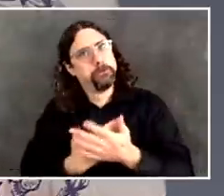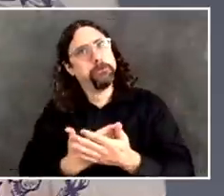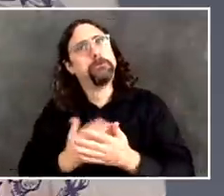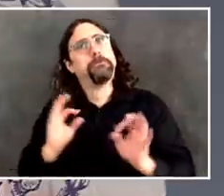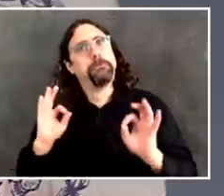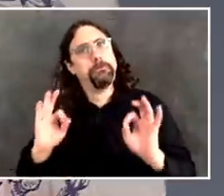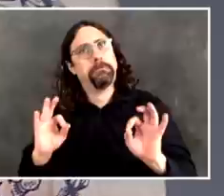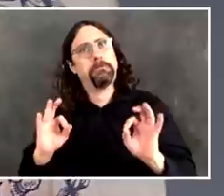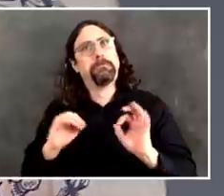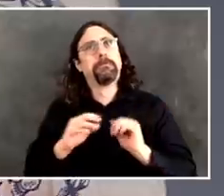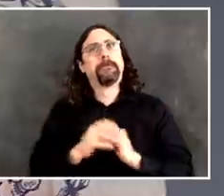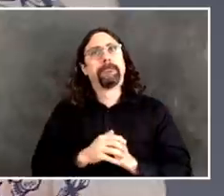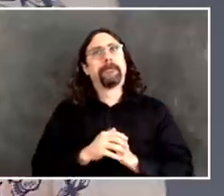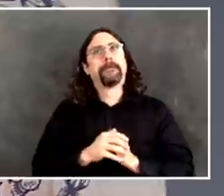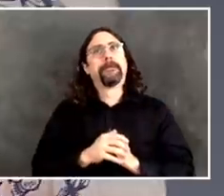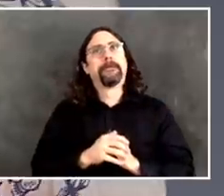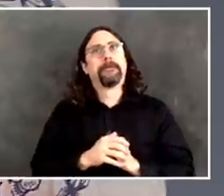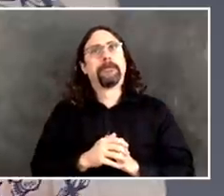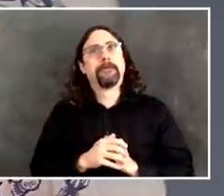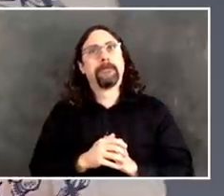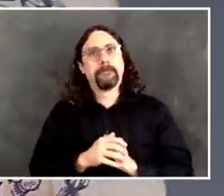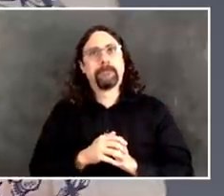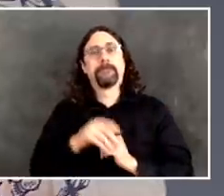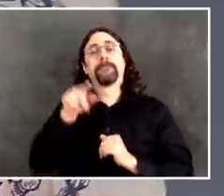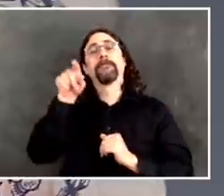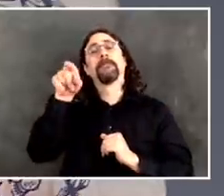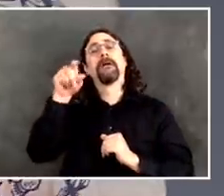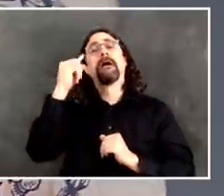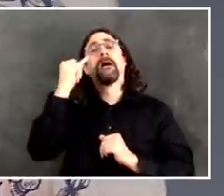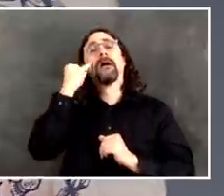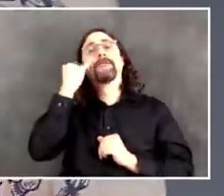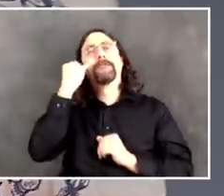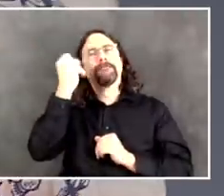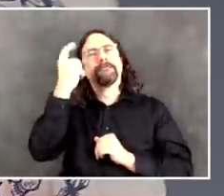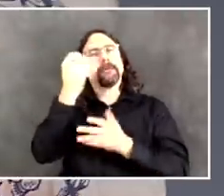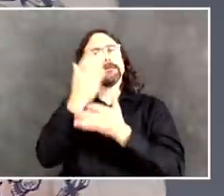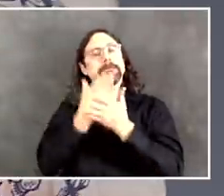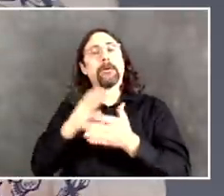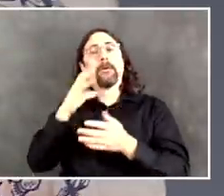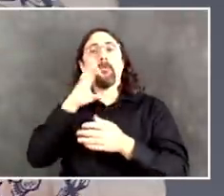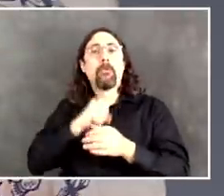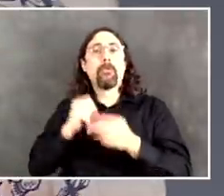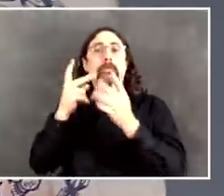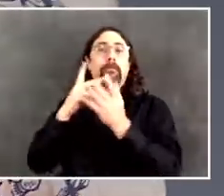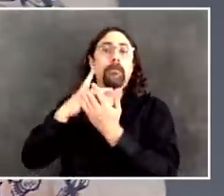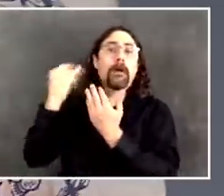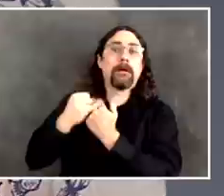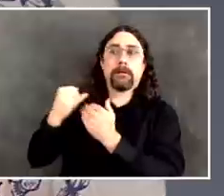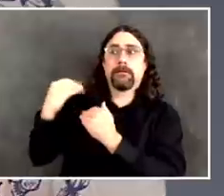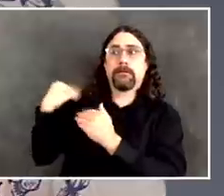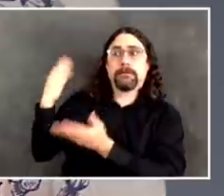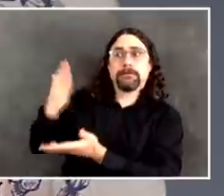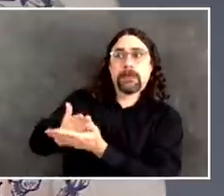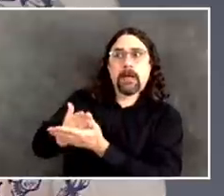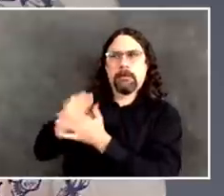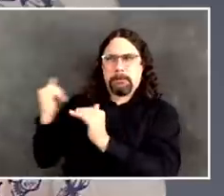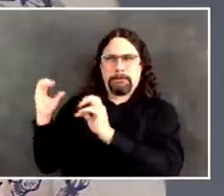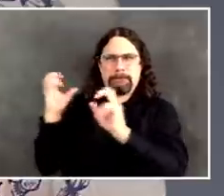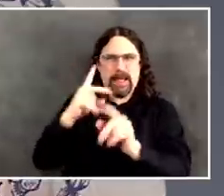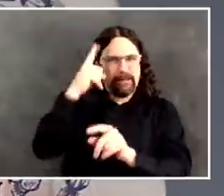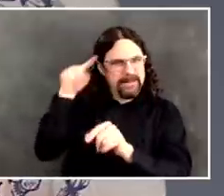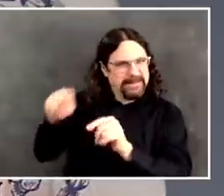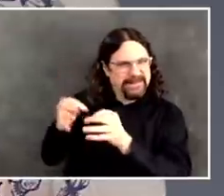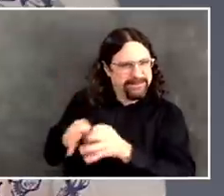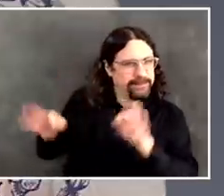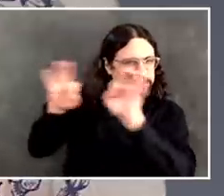it, whatever it takes. On the uptick in traffic, yeah, I do share this concern. Now, I will have a deeper